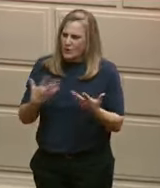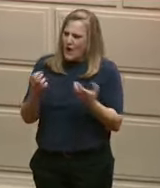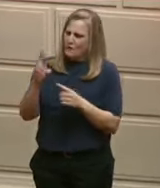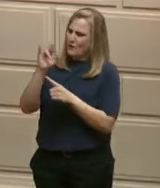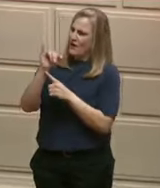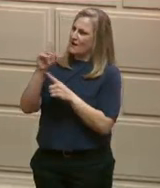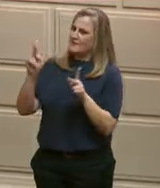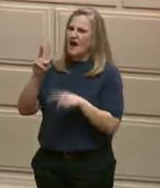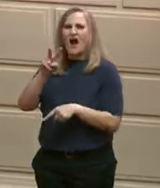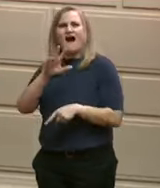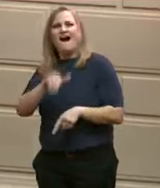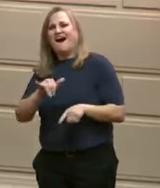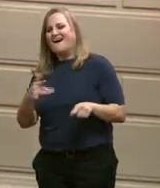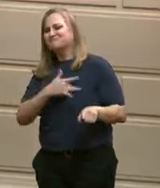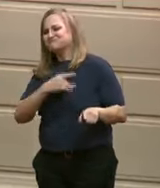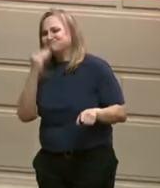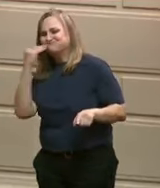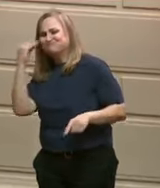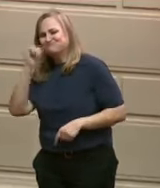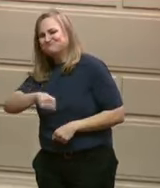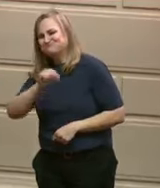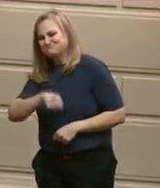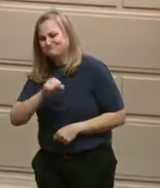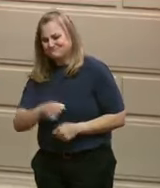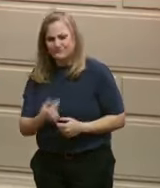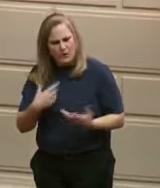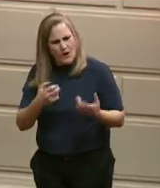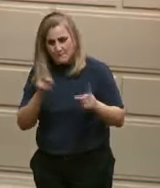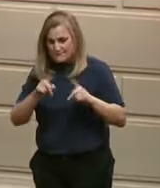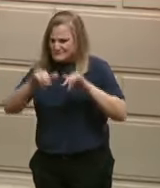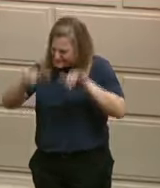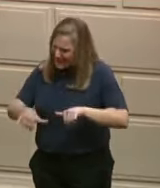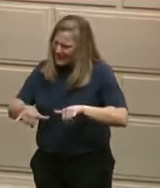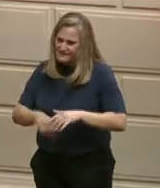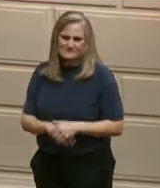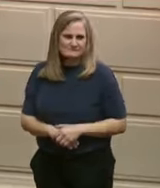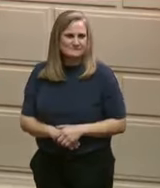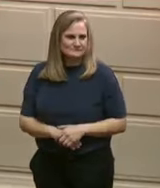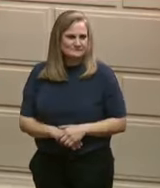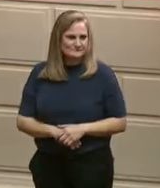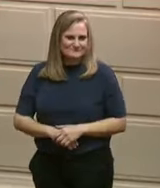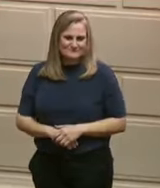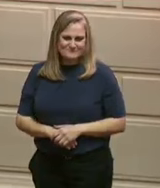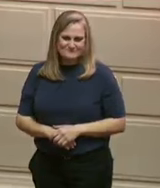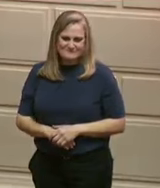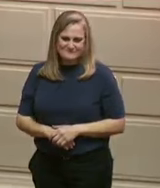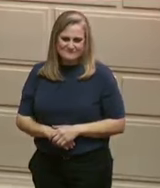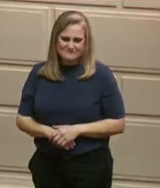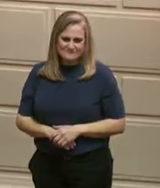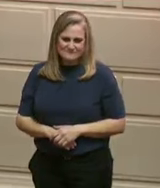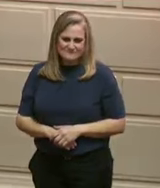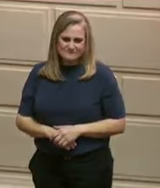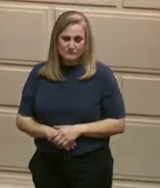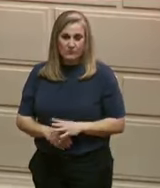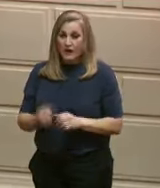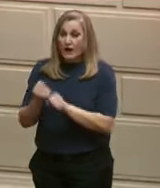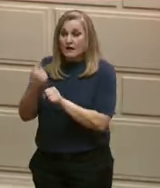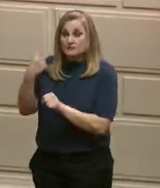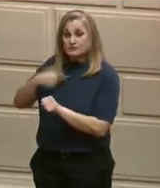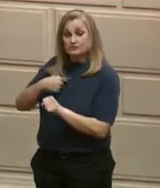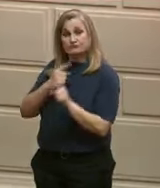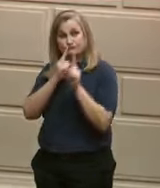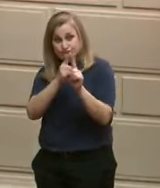to call home. In last year's State of the State, we set a goal on education. This year,